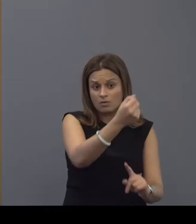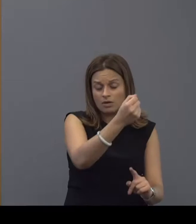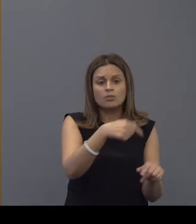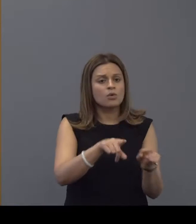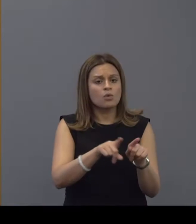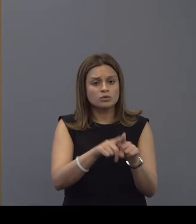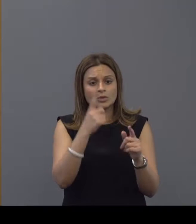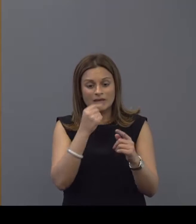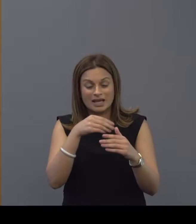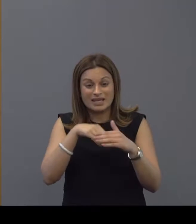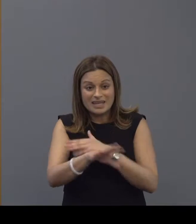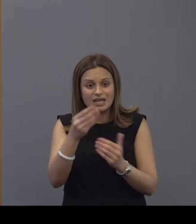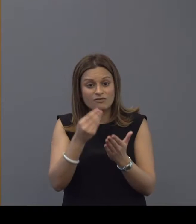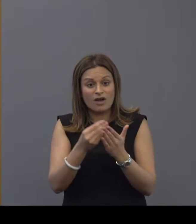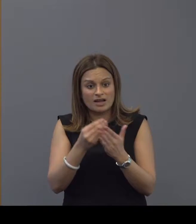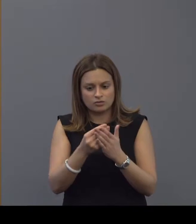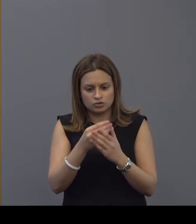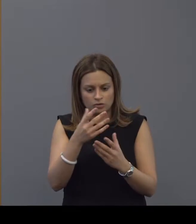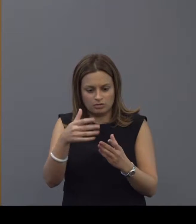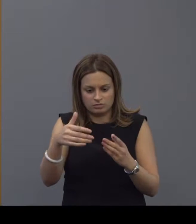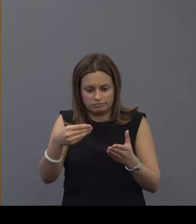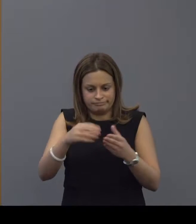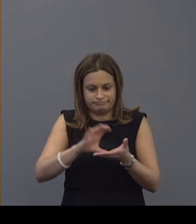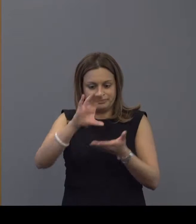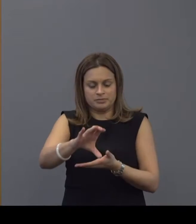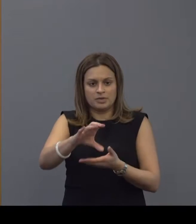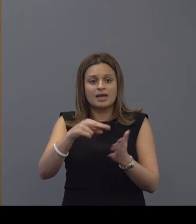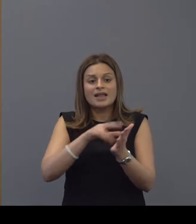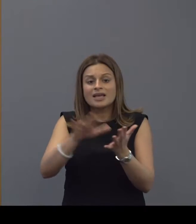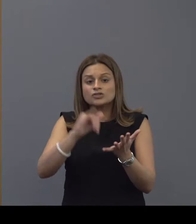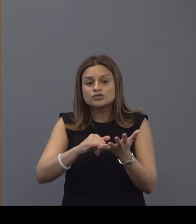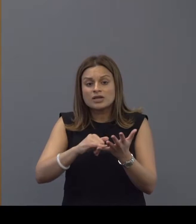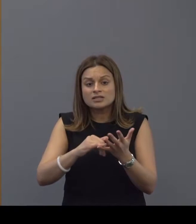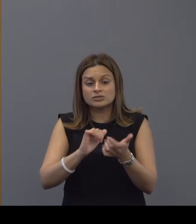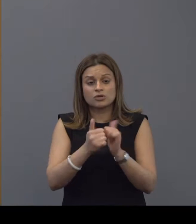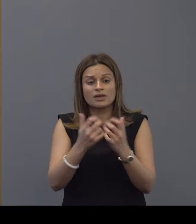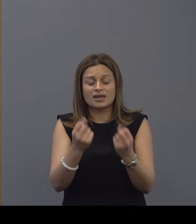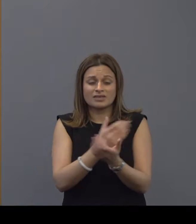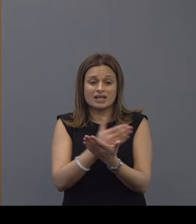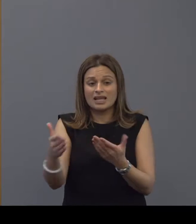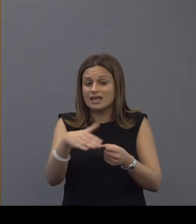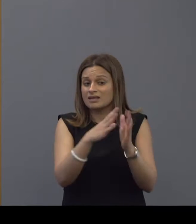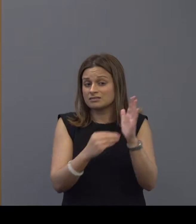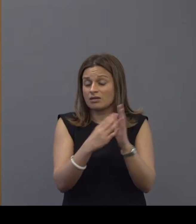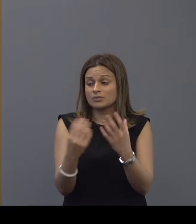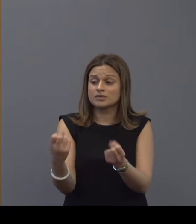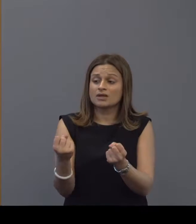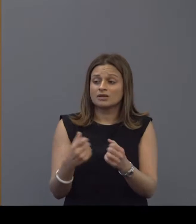but actually can be done within that financial envelope and our colleagues at nh improvement have some very clear case studies on this